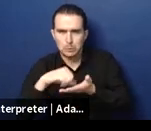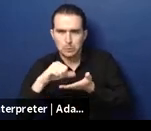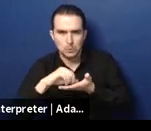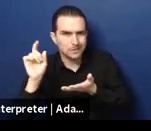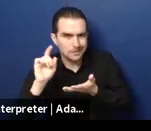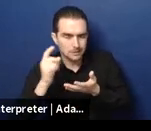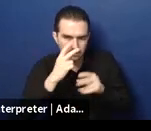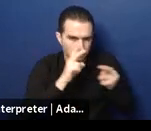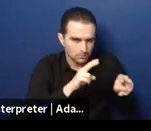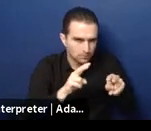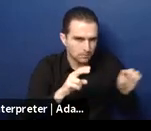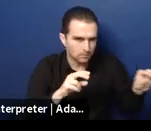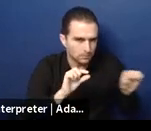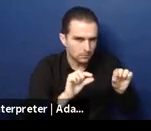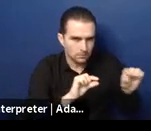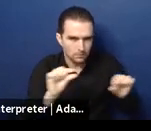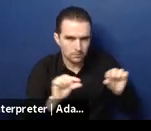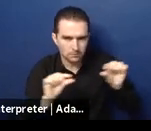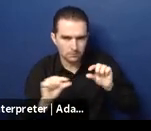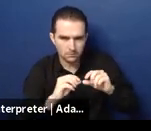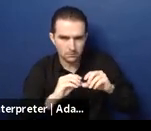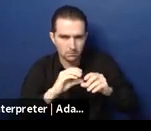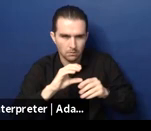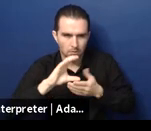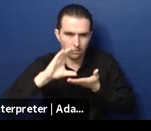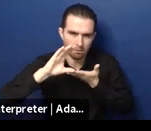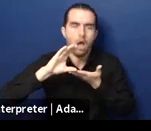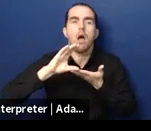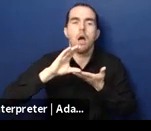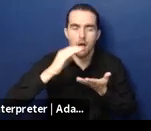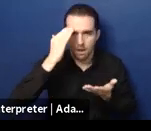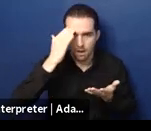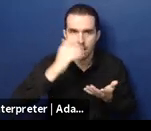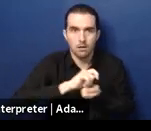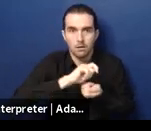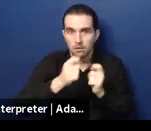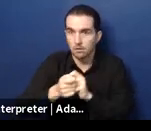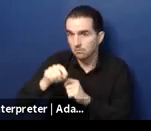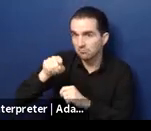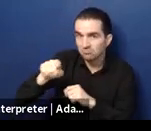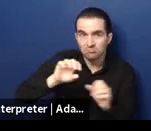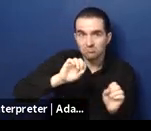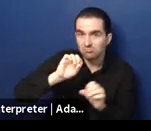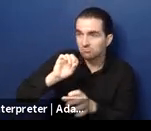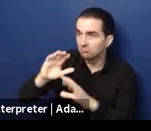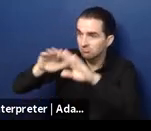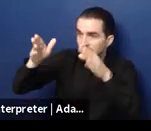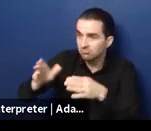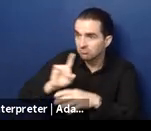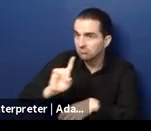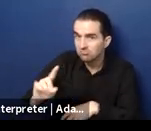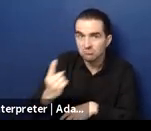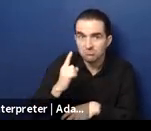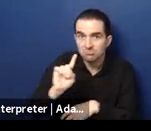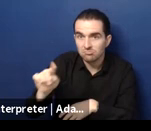overuse of daycare centers in some of the initial waves of the reforms, a little bit controversial, and I think for all the right reasons.